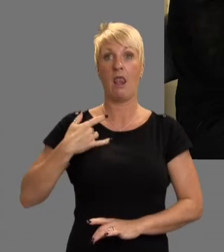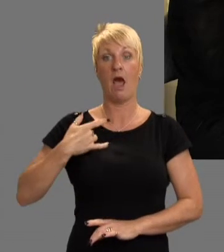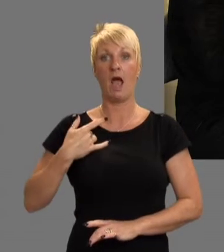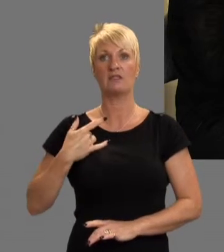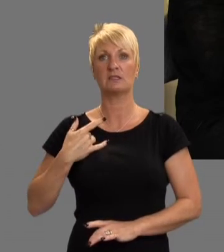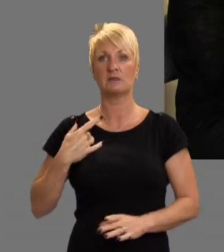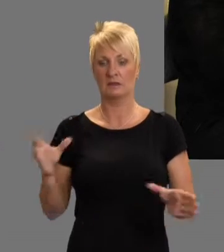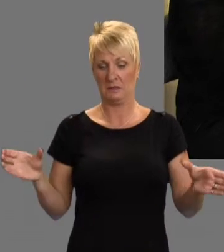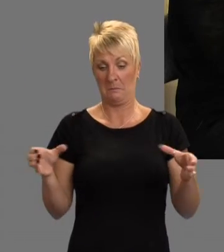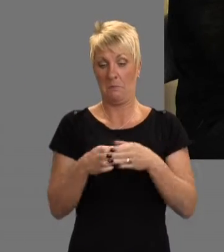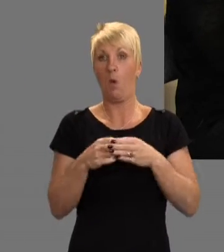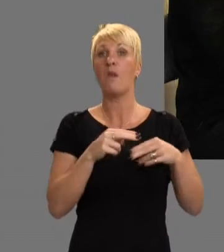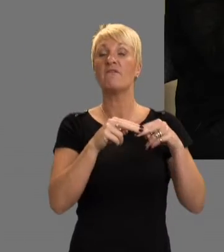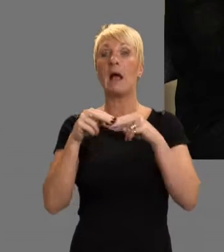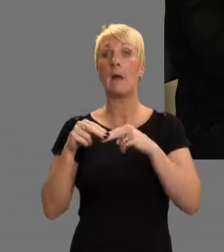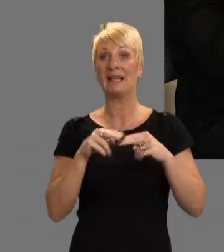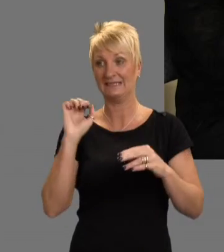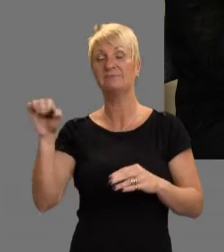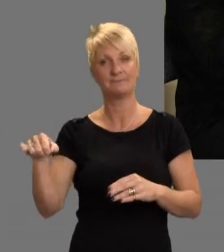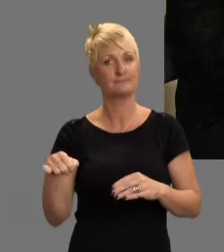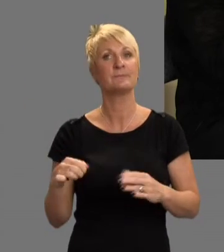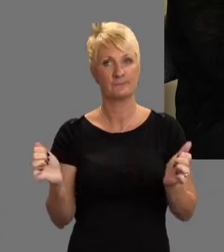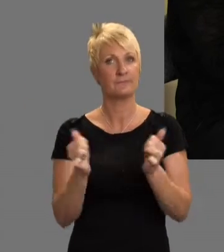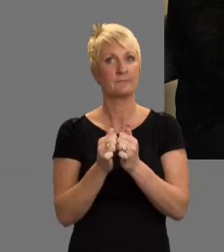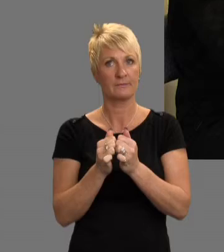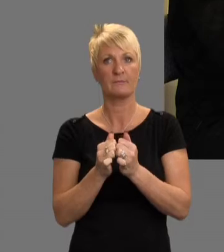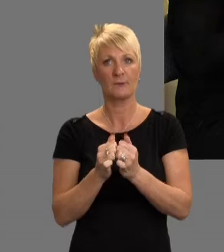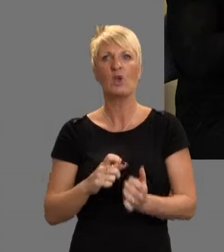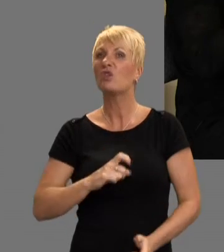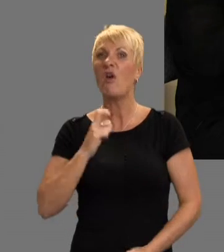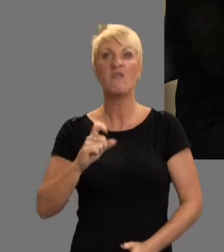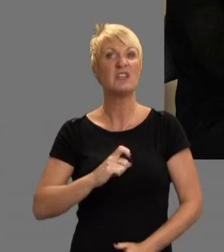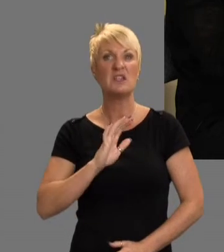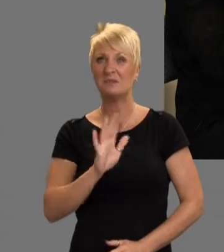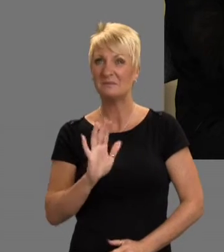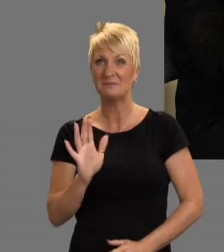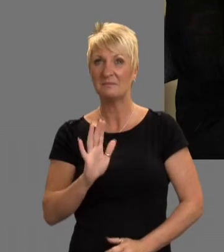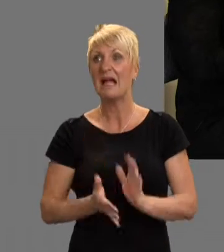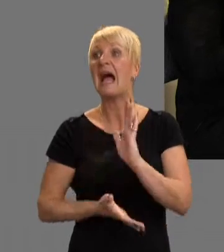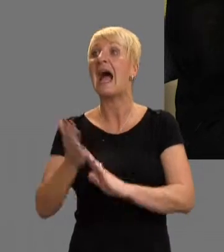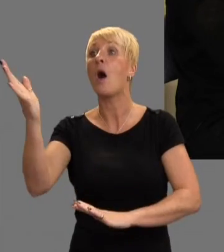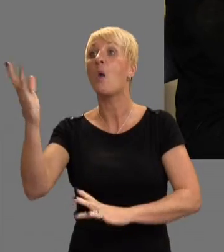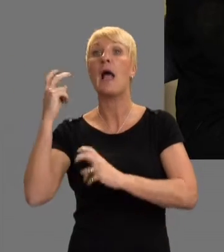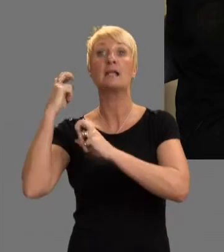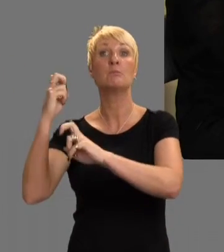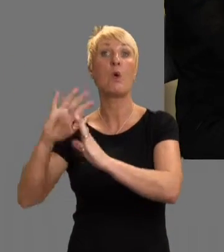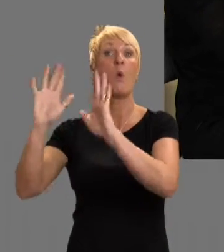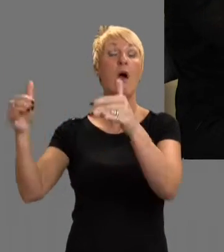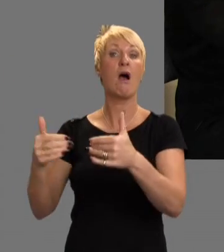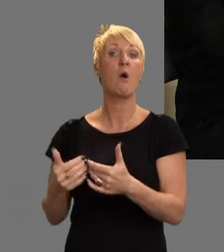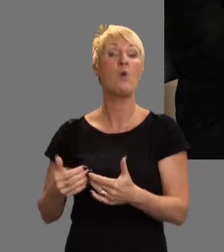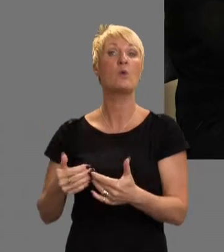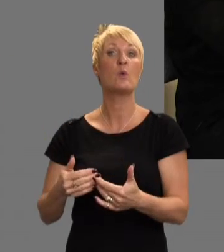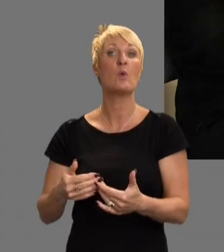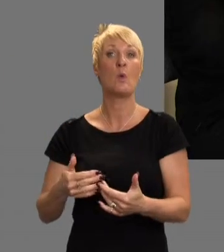such a small family. Yeah. Because no one had the confidence to like, go out and explore the world because we